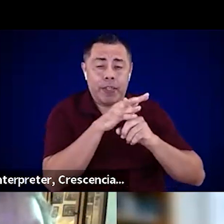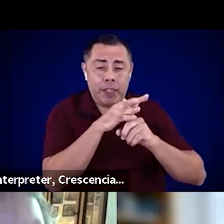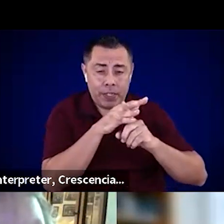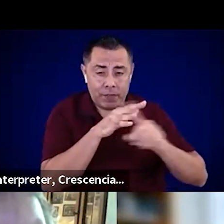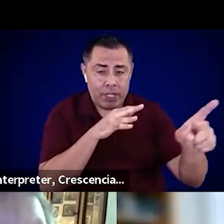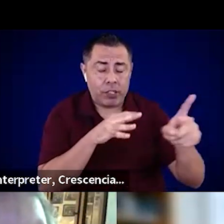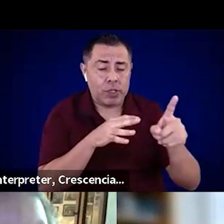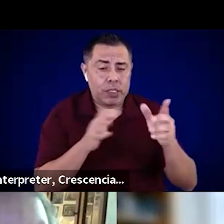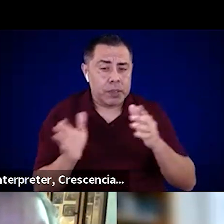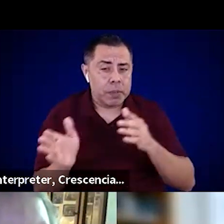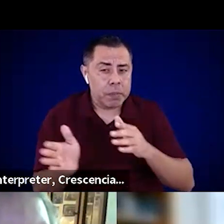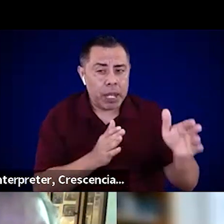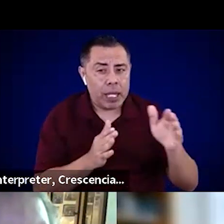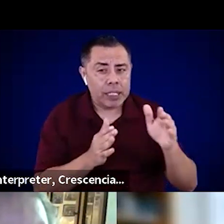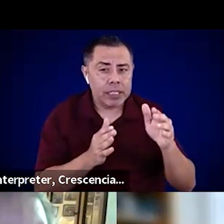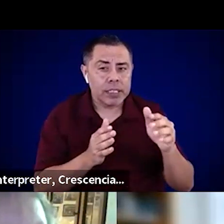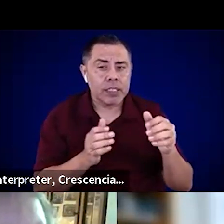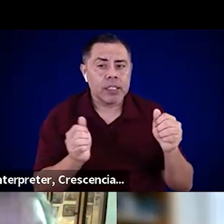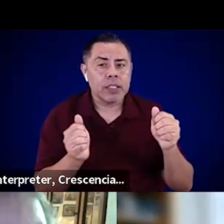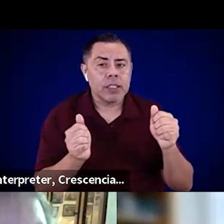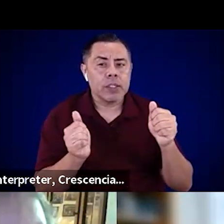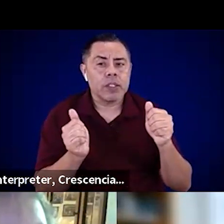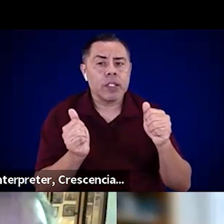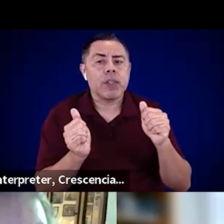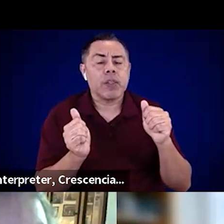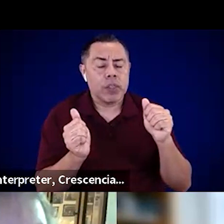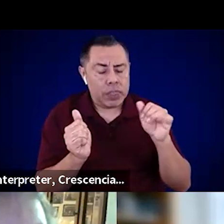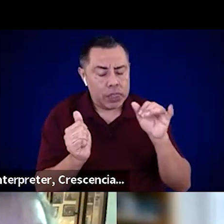of people with access to bunch of considerations.